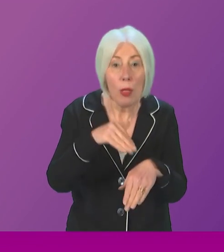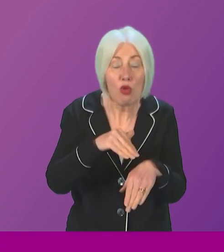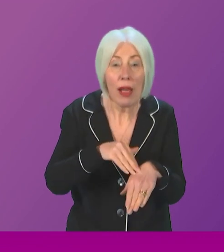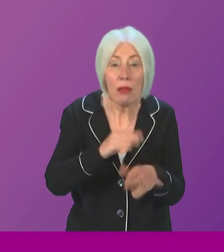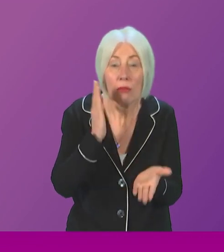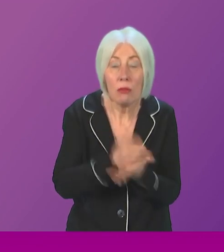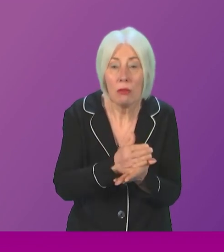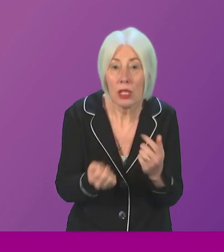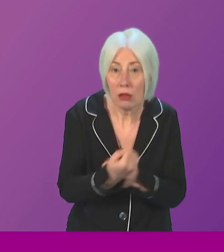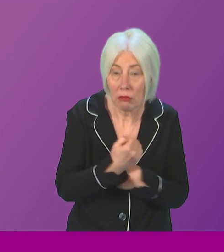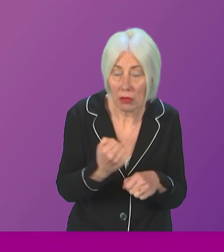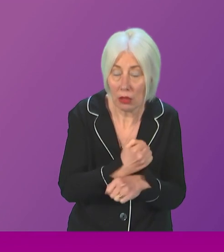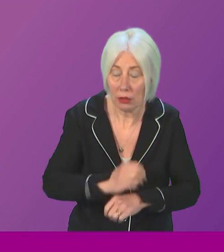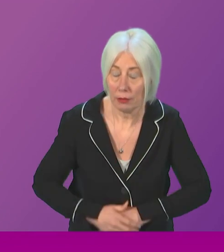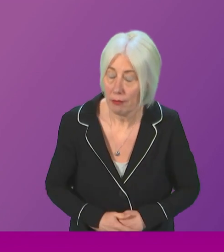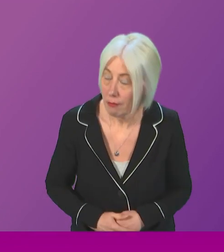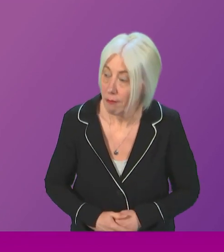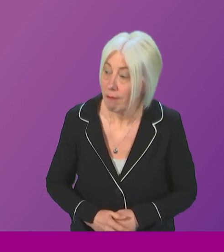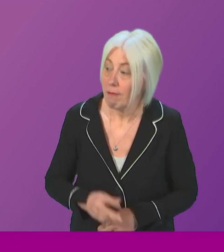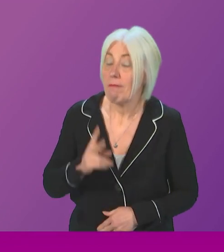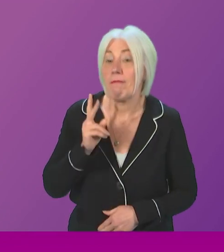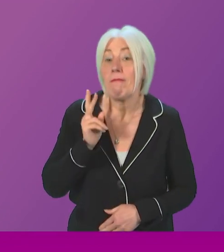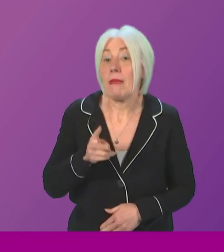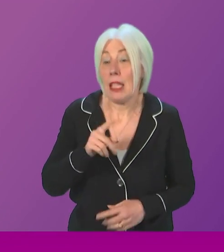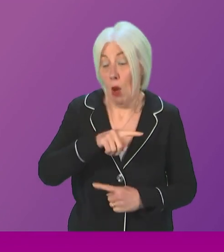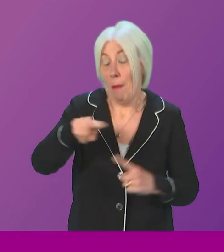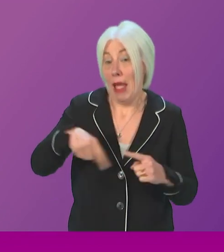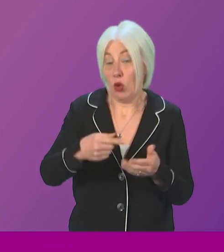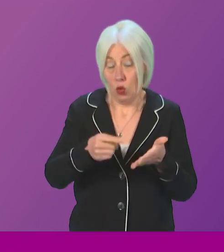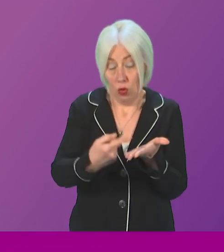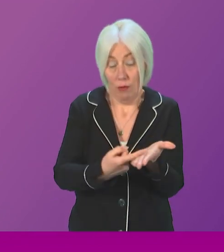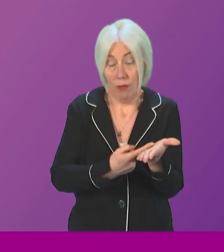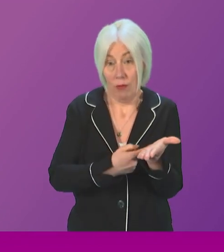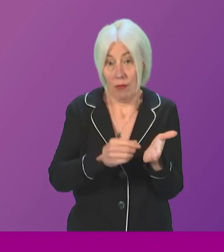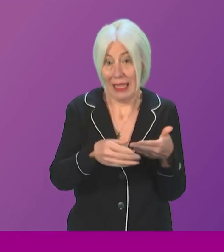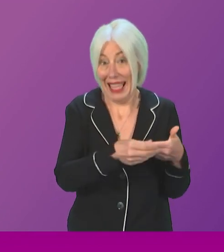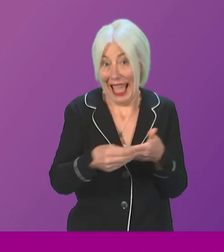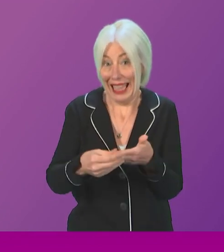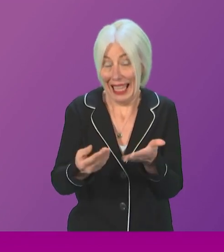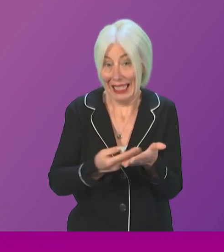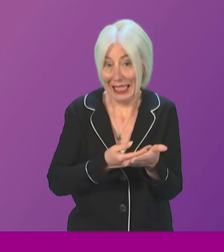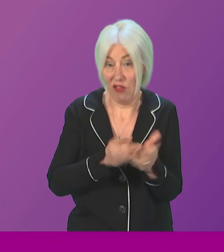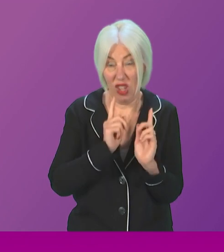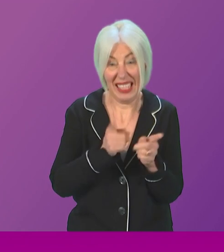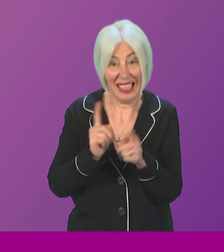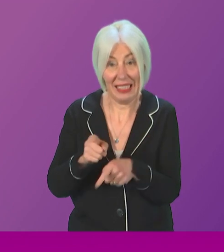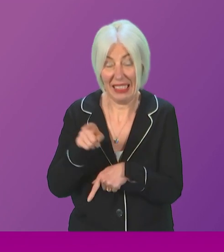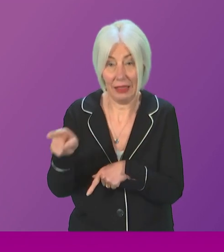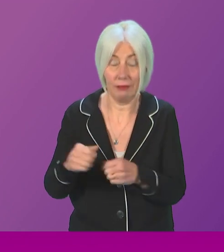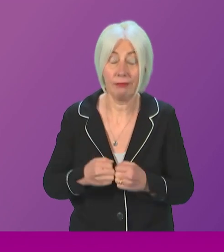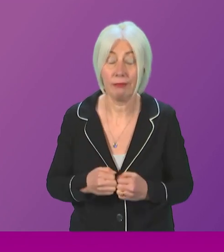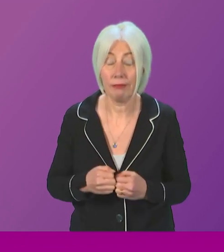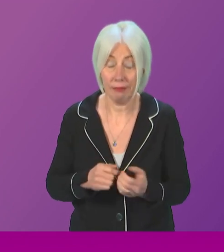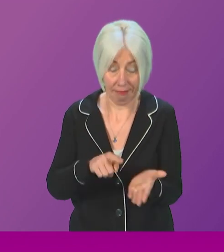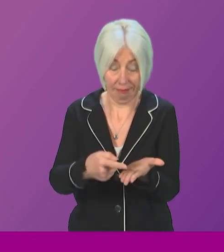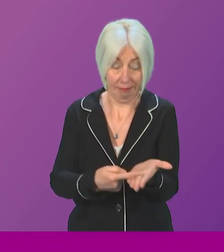committed. And let me again, just refer back to the sentencing guideline, which is, of course, the central issue that Douglas Ross raises with me.